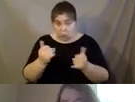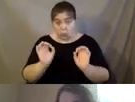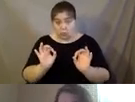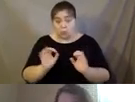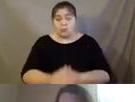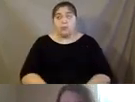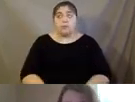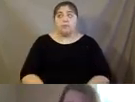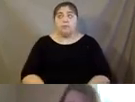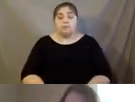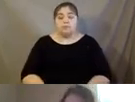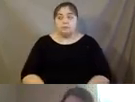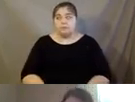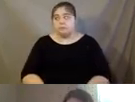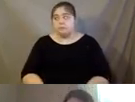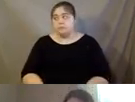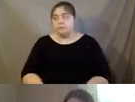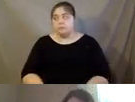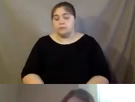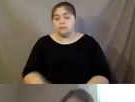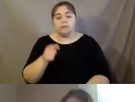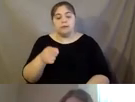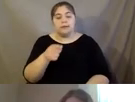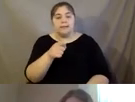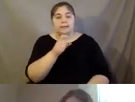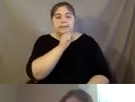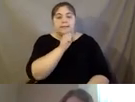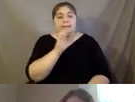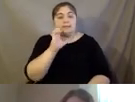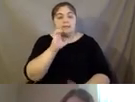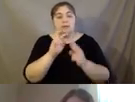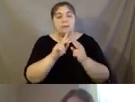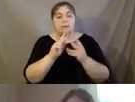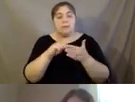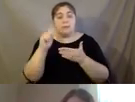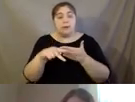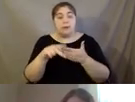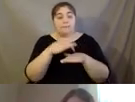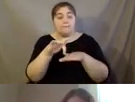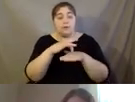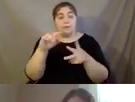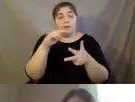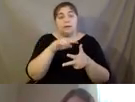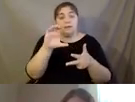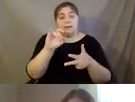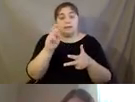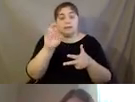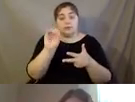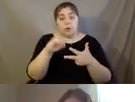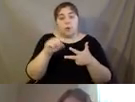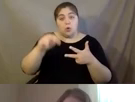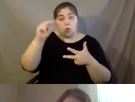Lori, leave that. Is the Senior Companion Program available in Cicero, Liverpool, or North Syracuse?